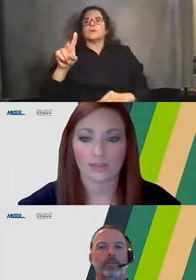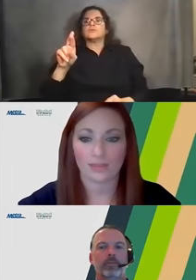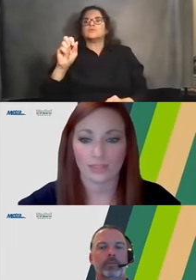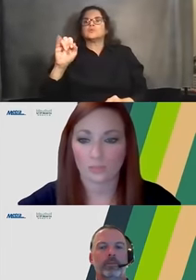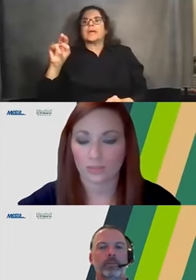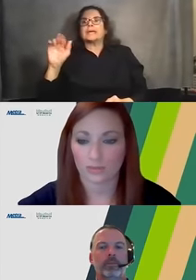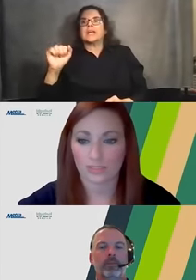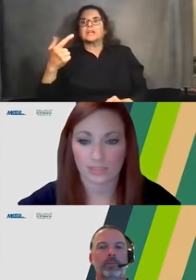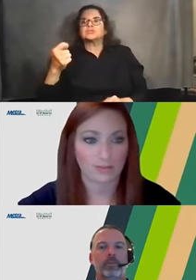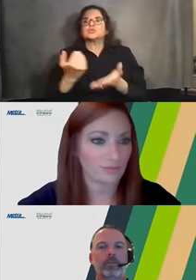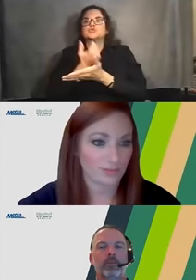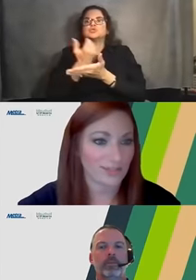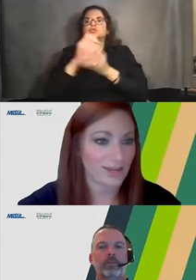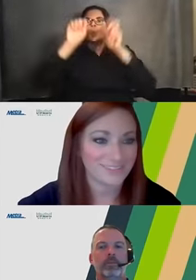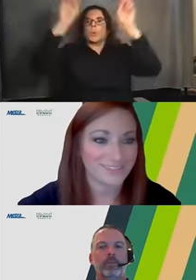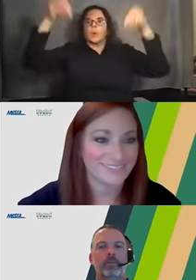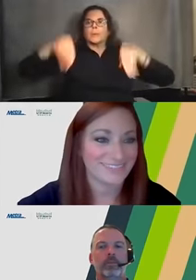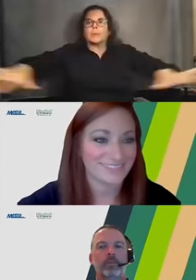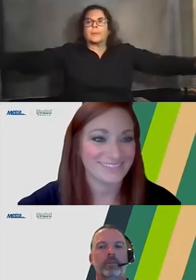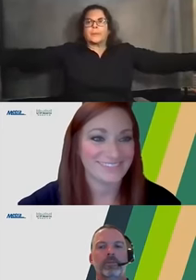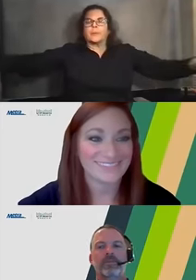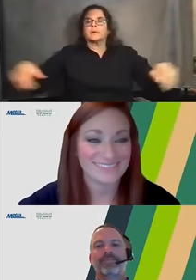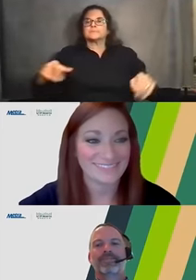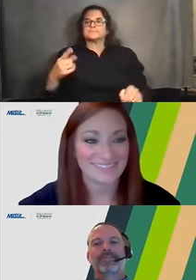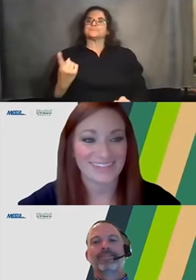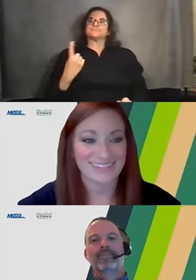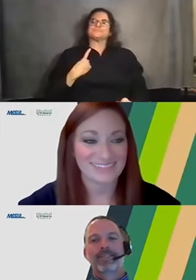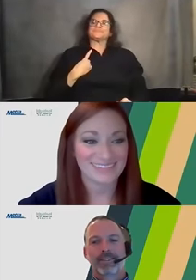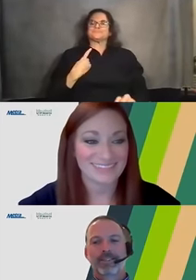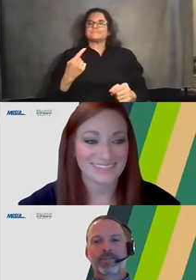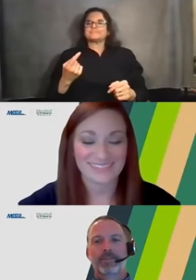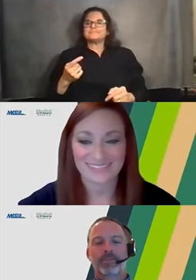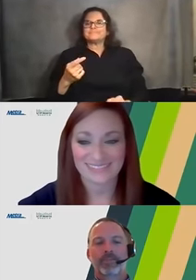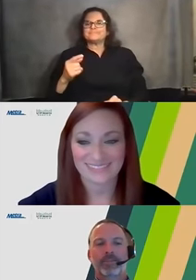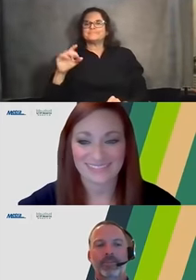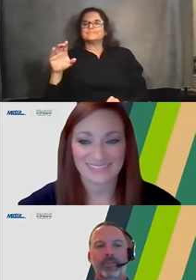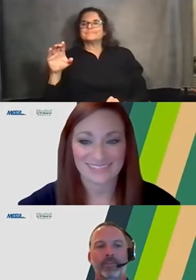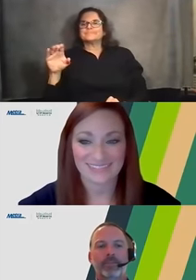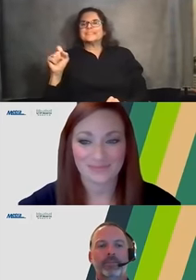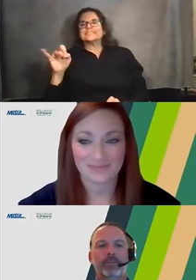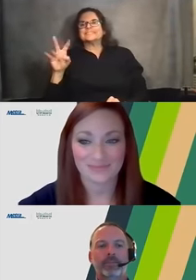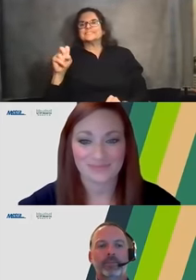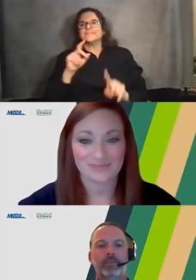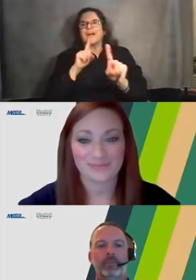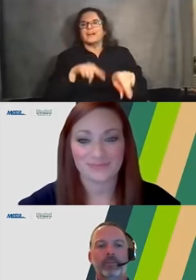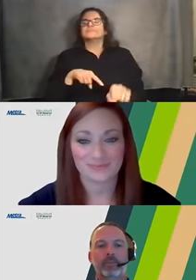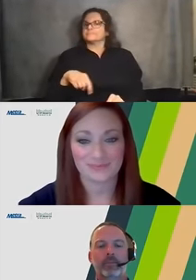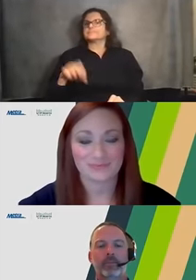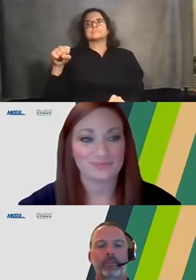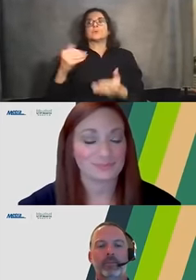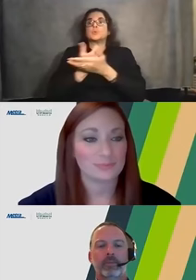I think this would go to Steve. I'll take this one as well. Thank you, Jamie. Certainly the new bridges,